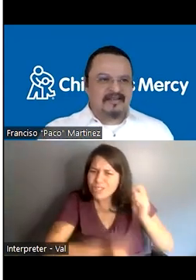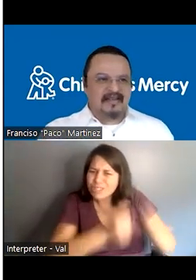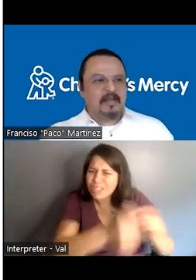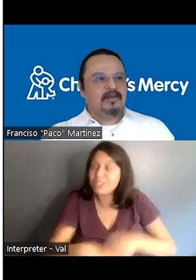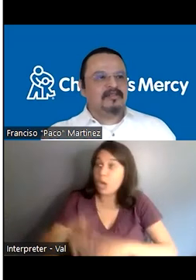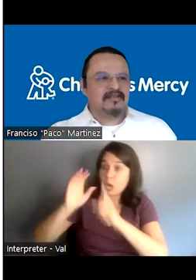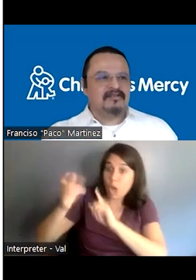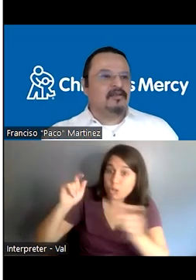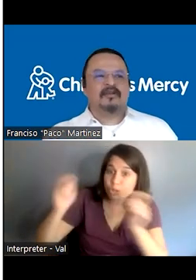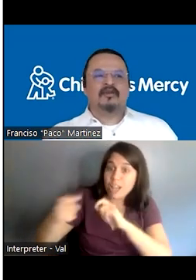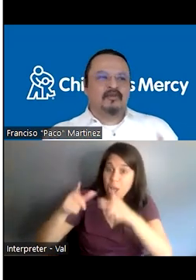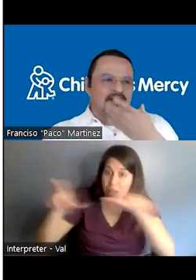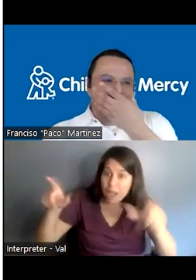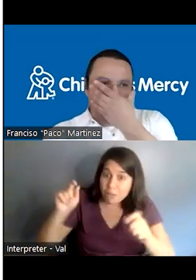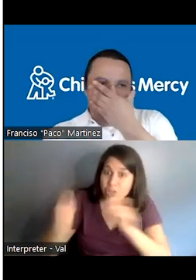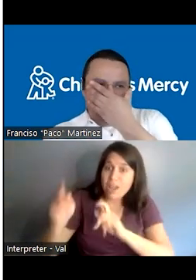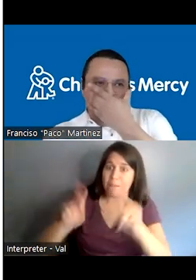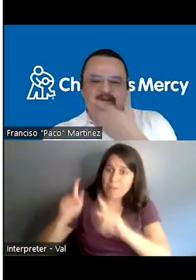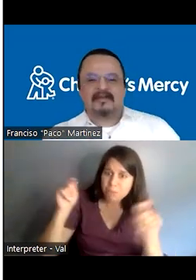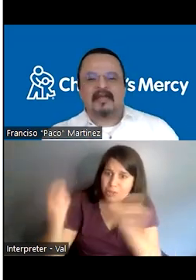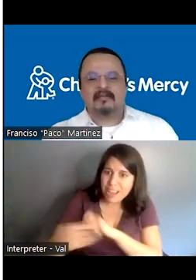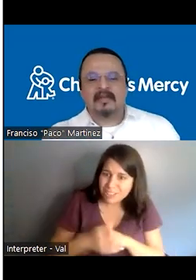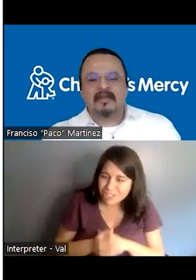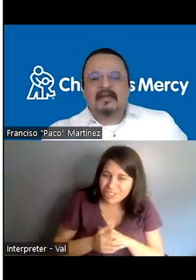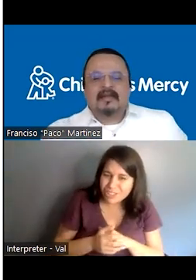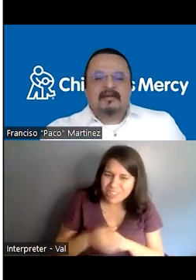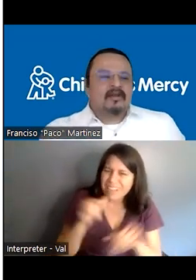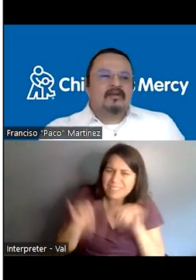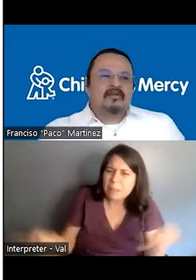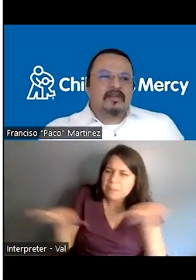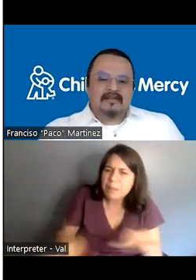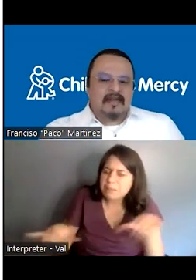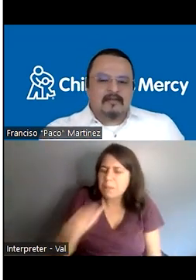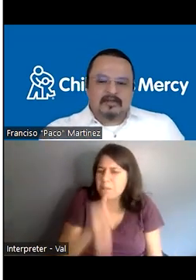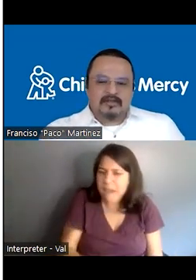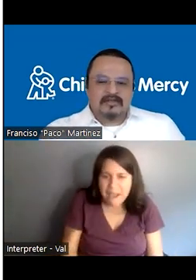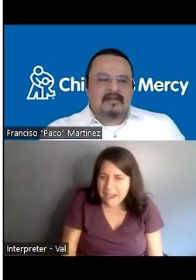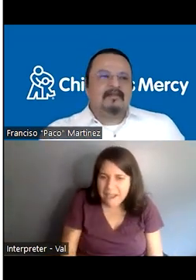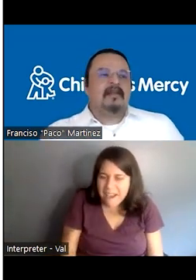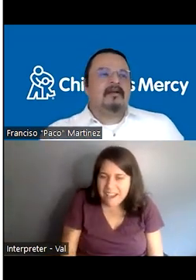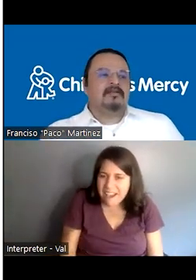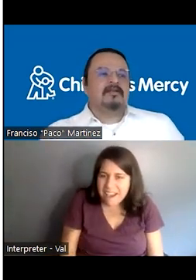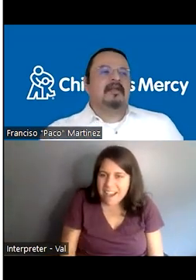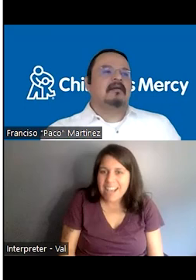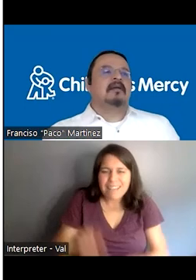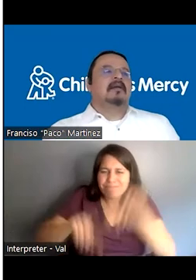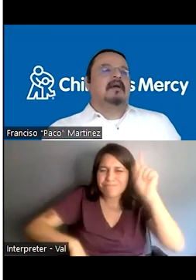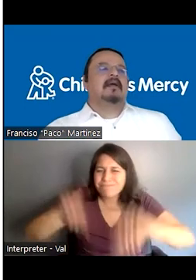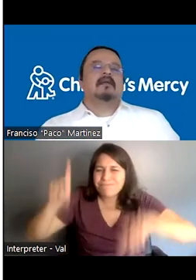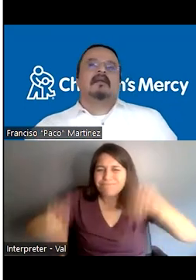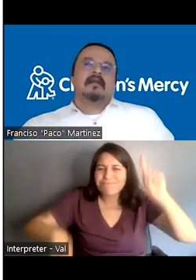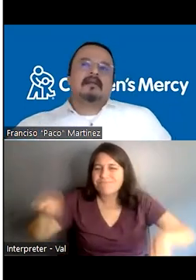change, and people change. You're not going to see the same people all the time. You're not going to see the same cultures. And even the culture, like